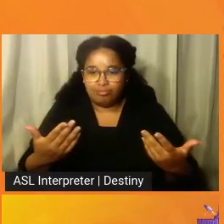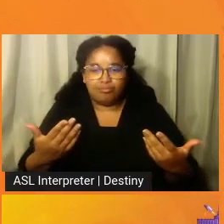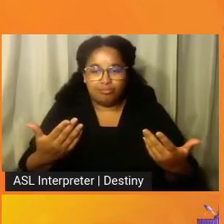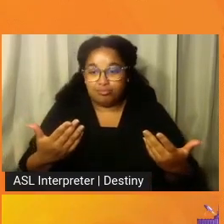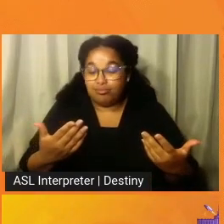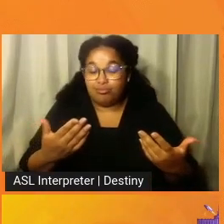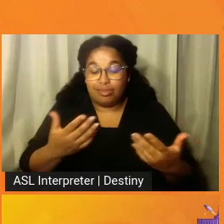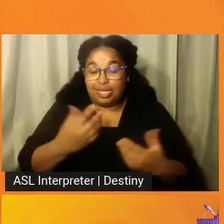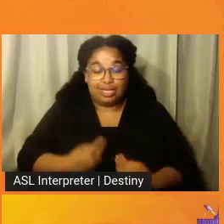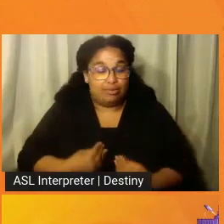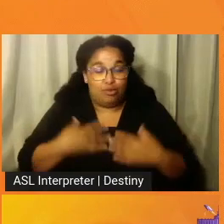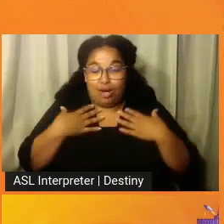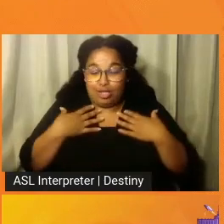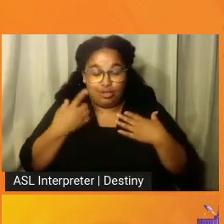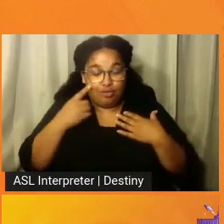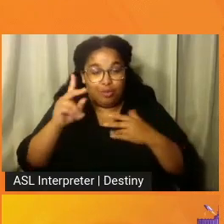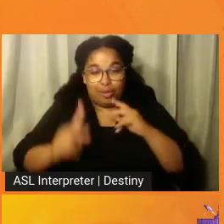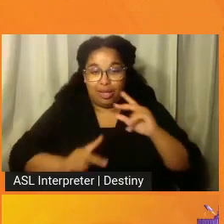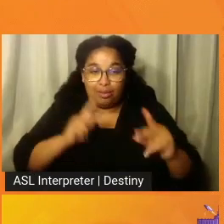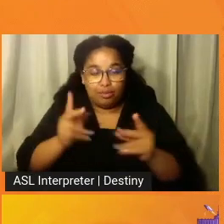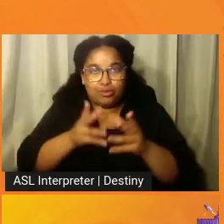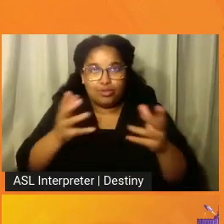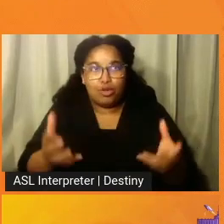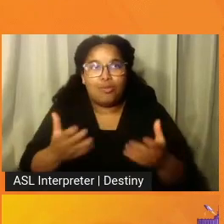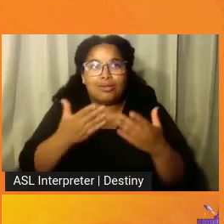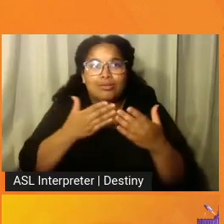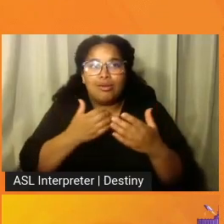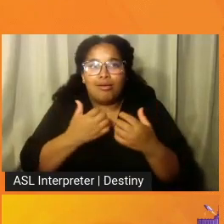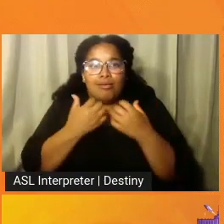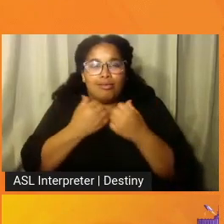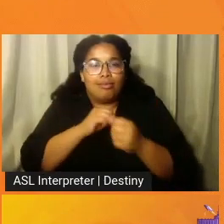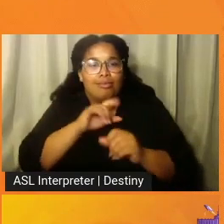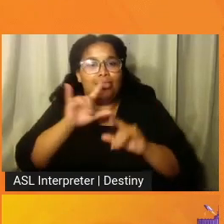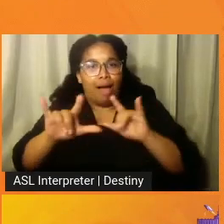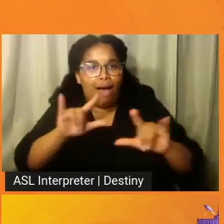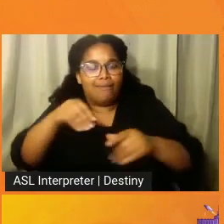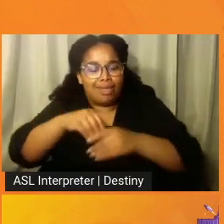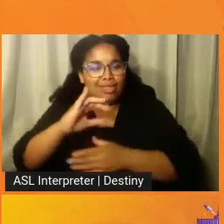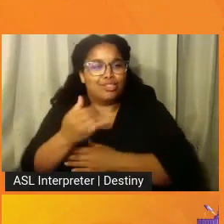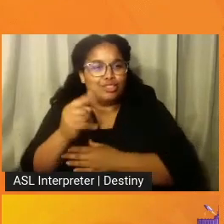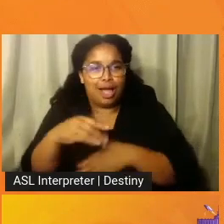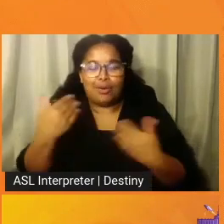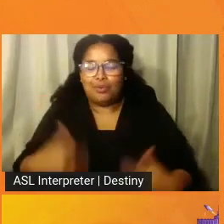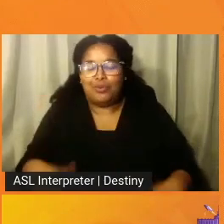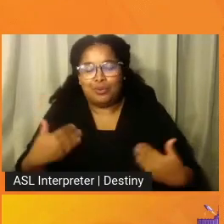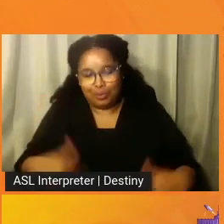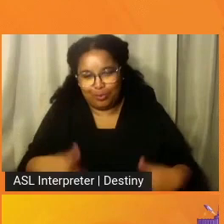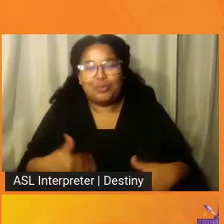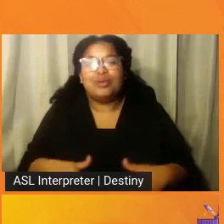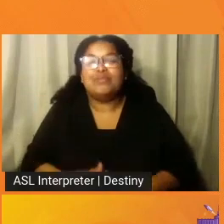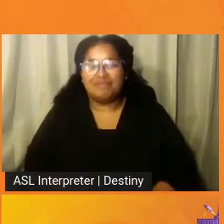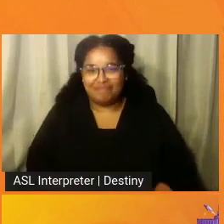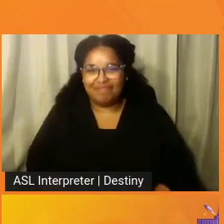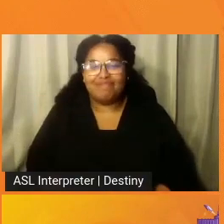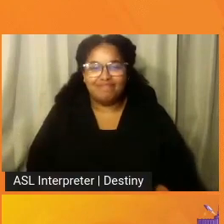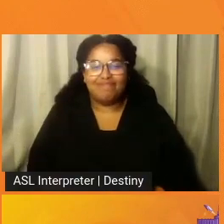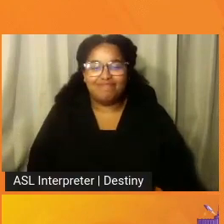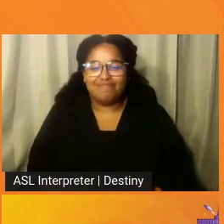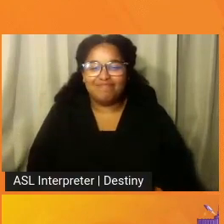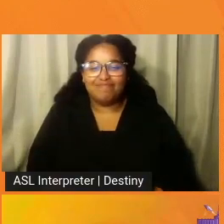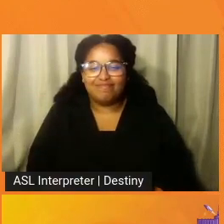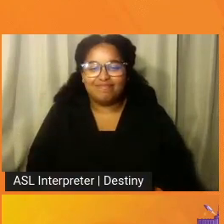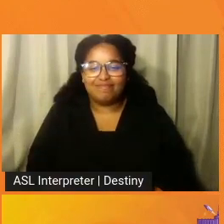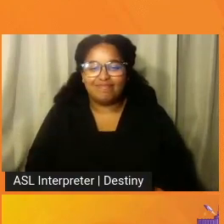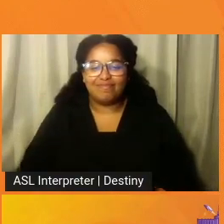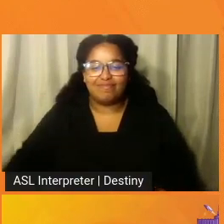so inspirational for people. And so much love in the chat. There's so much love in the chat for you, Marty. So check that out.